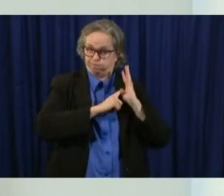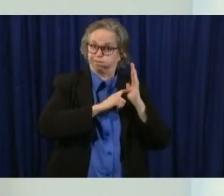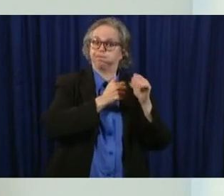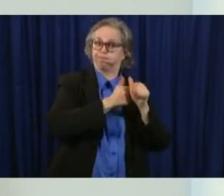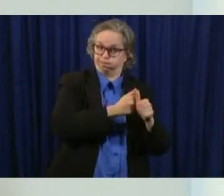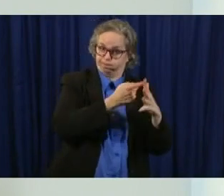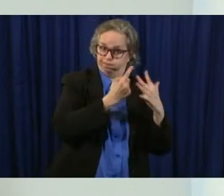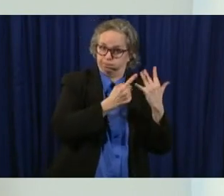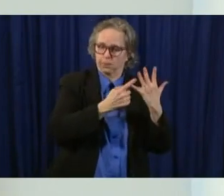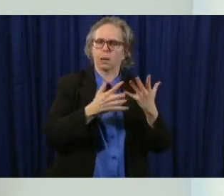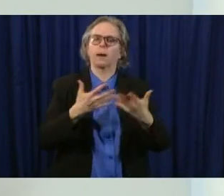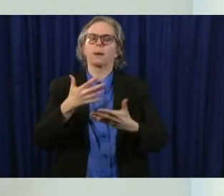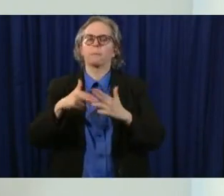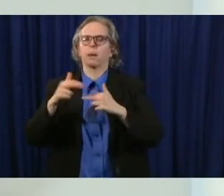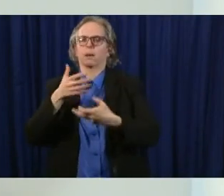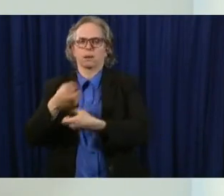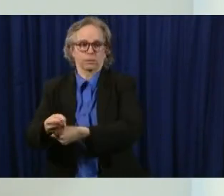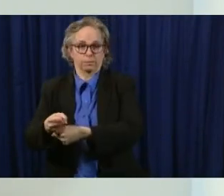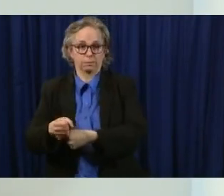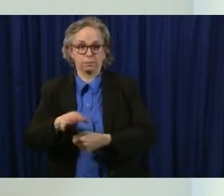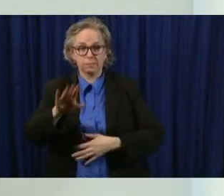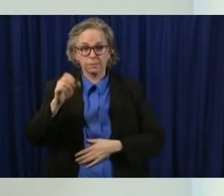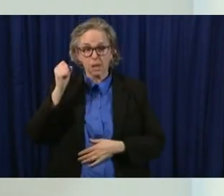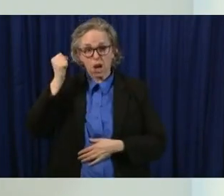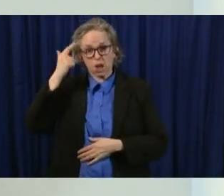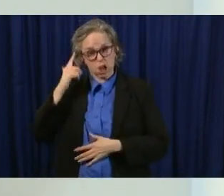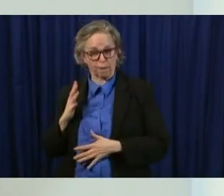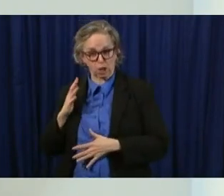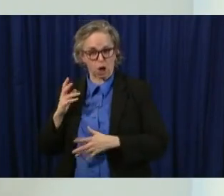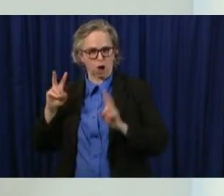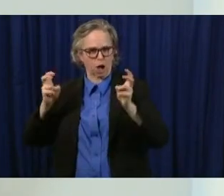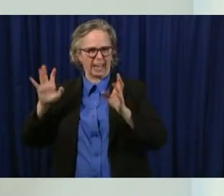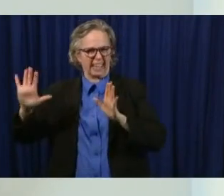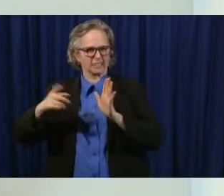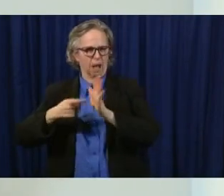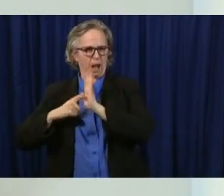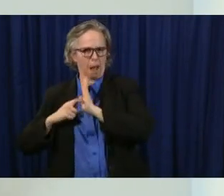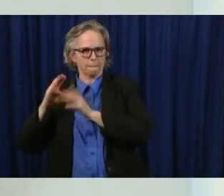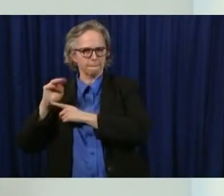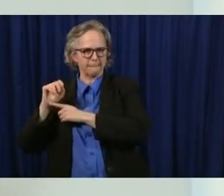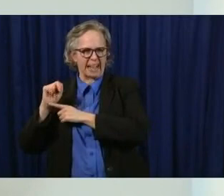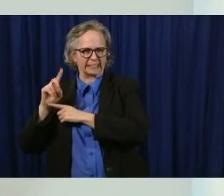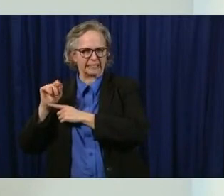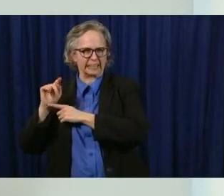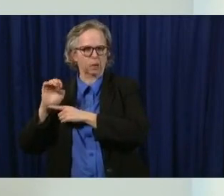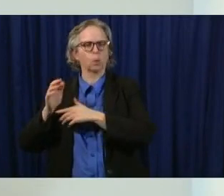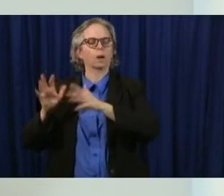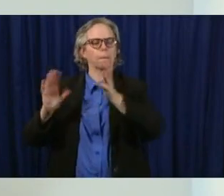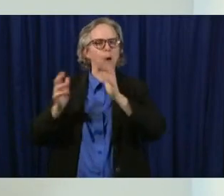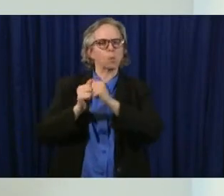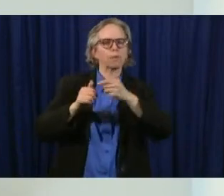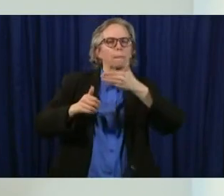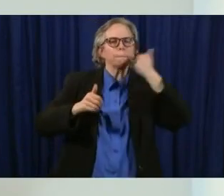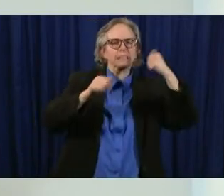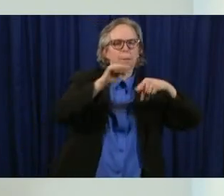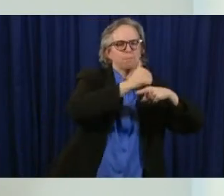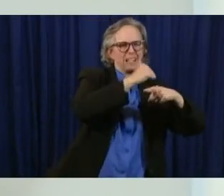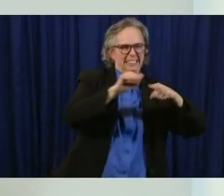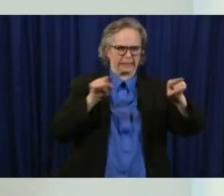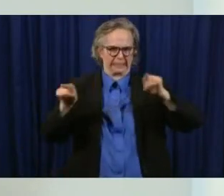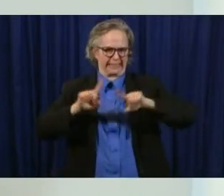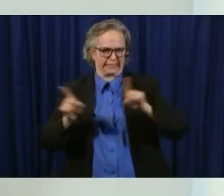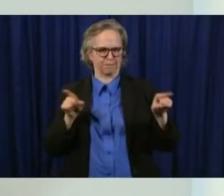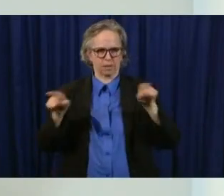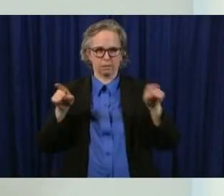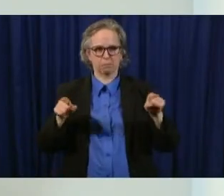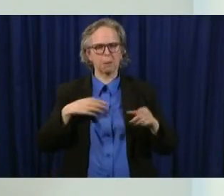government that you do it and and a best practice and i think many businesses will go above and beyond this to to create